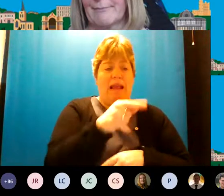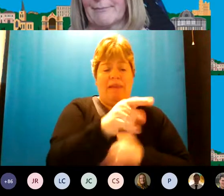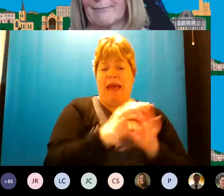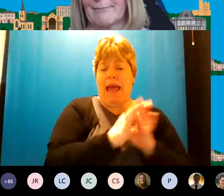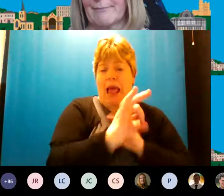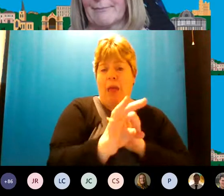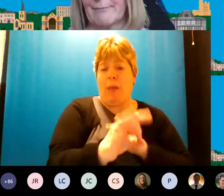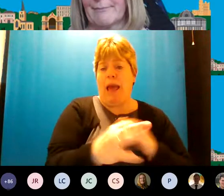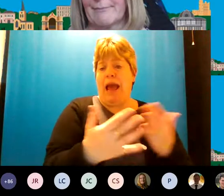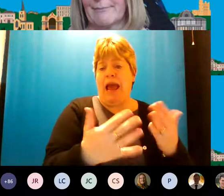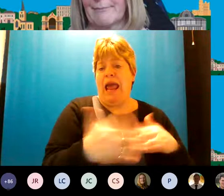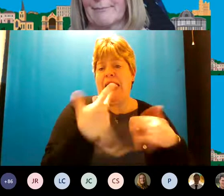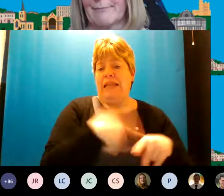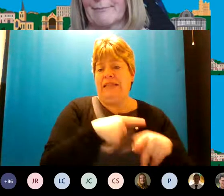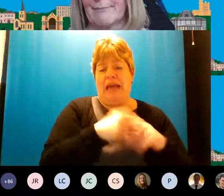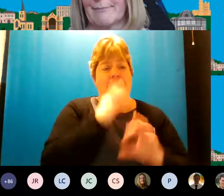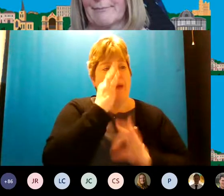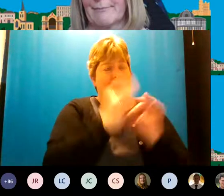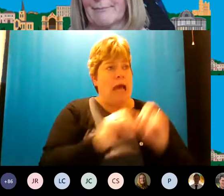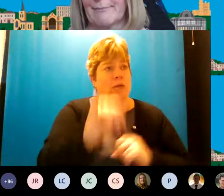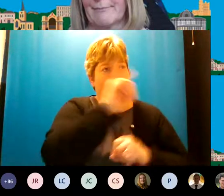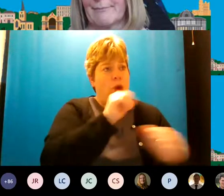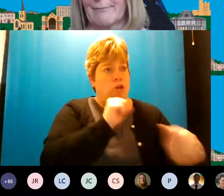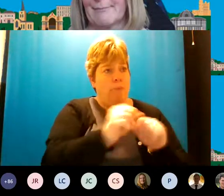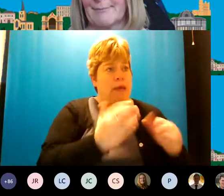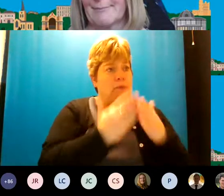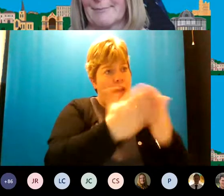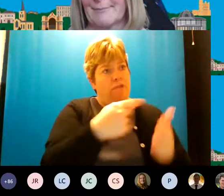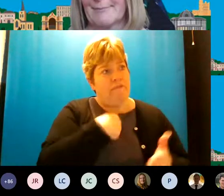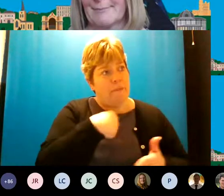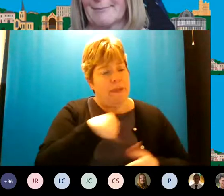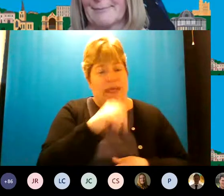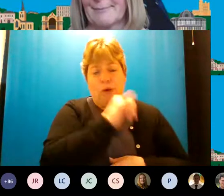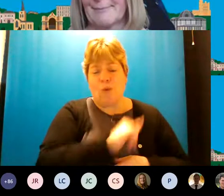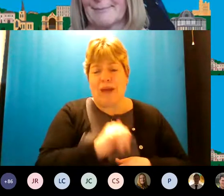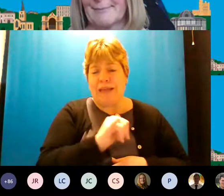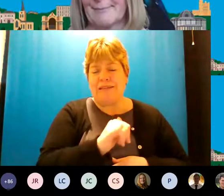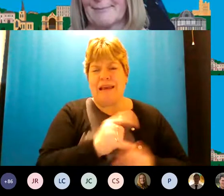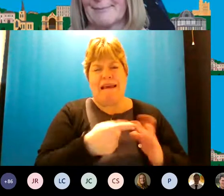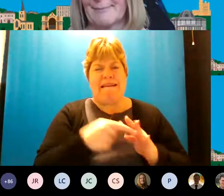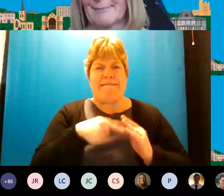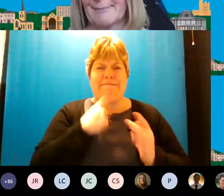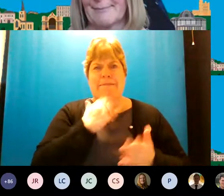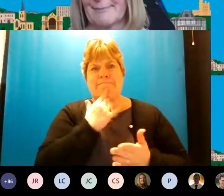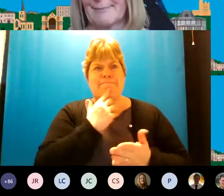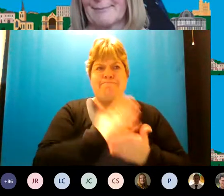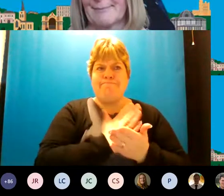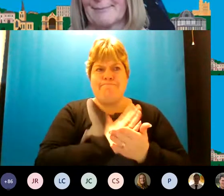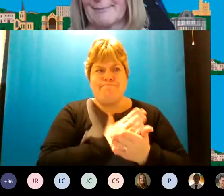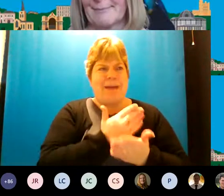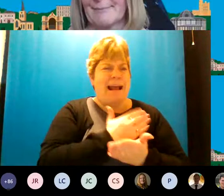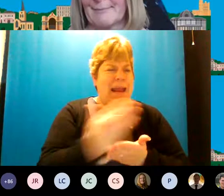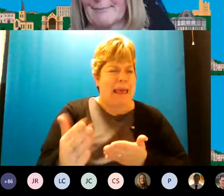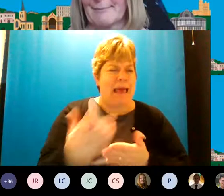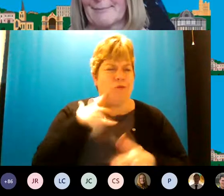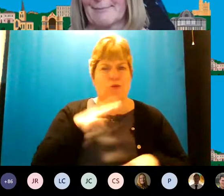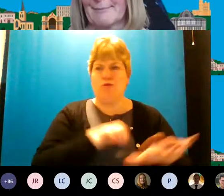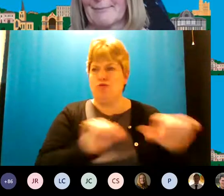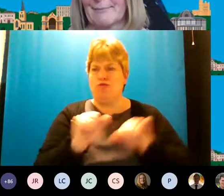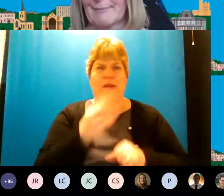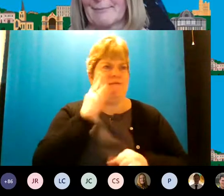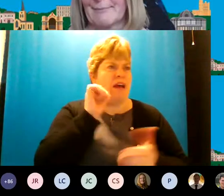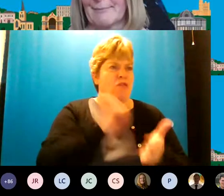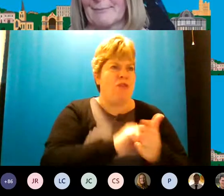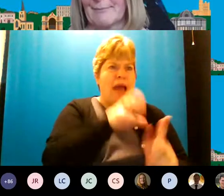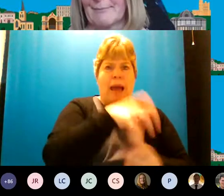and ask you know which is the best offer you know so if it's if it's not clear or you're struggling to find the right